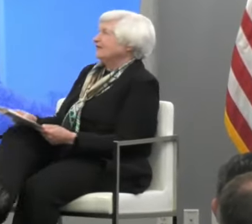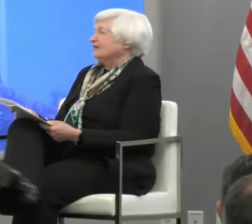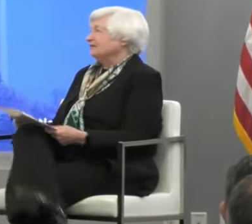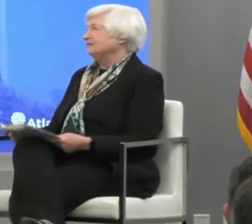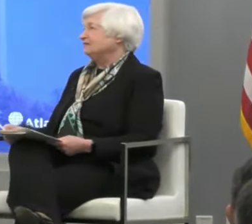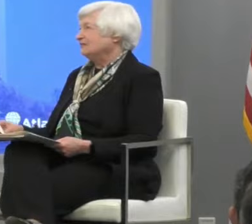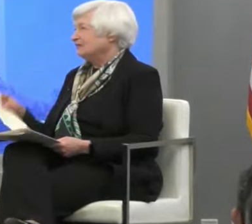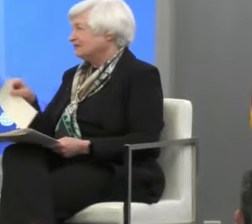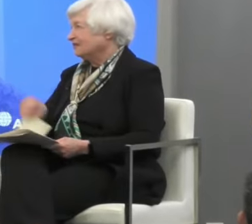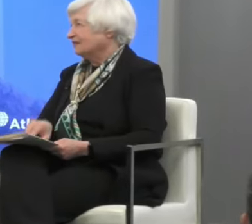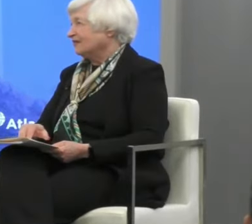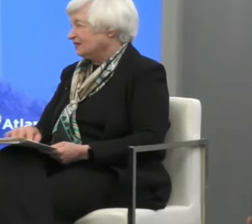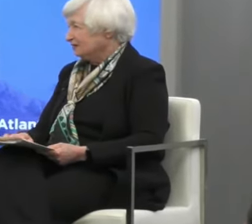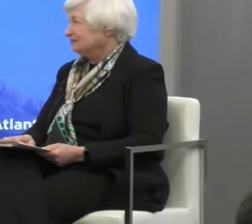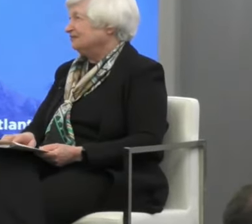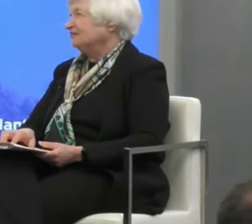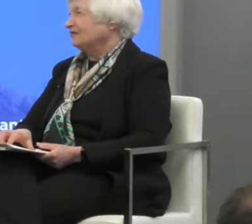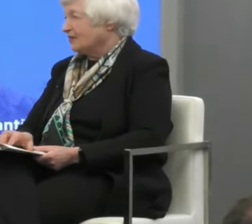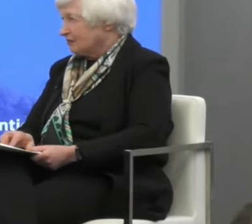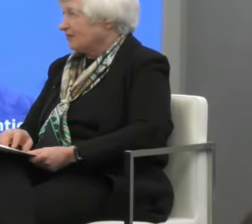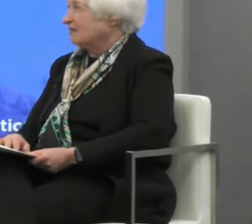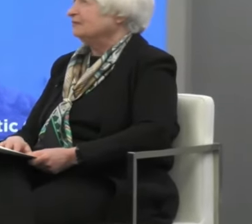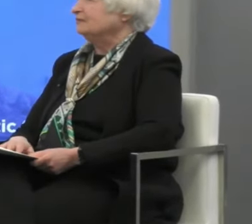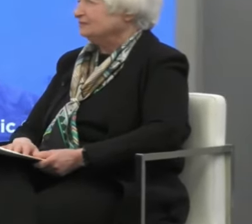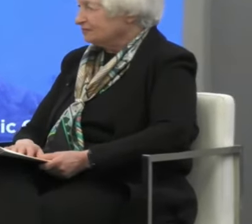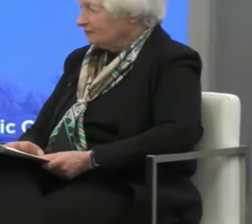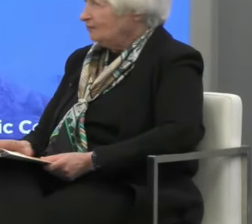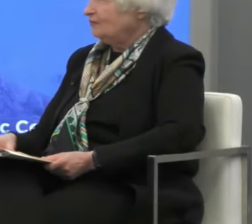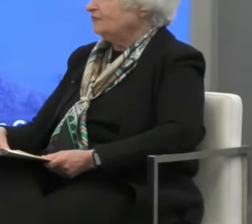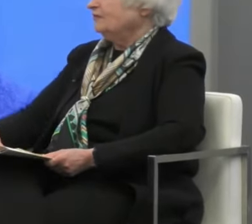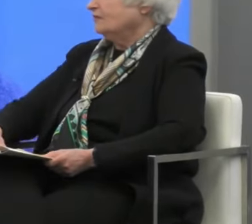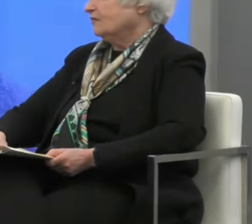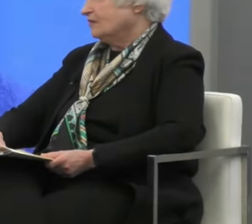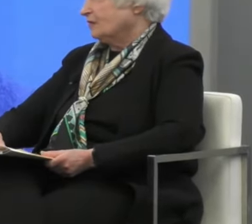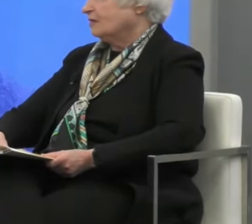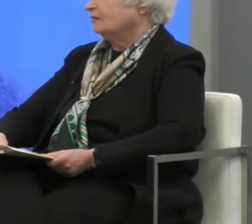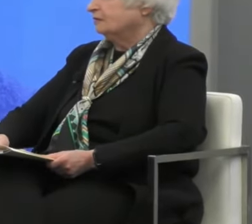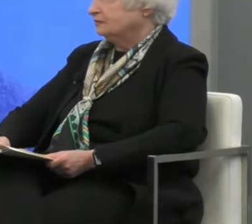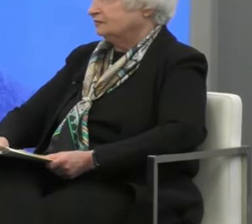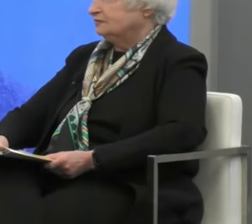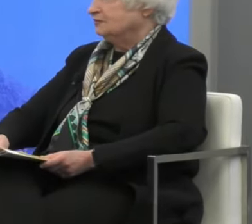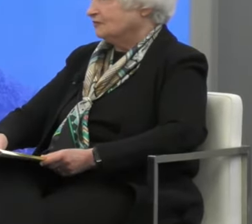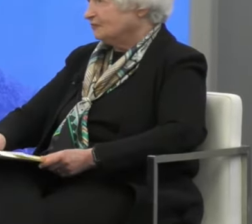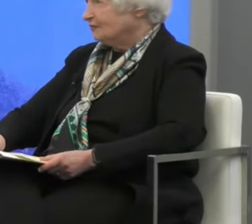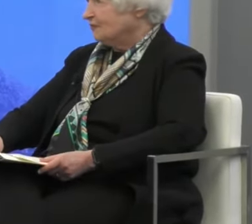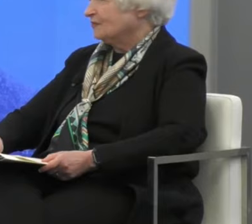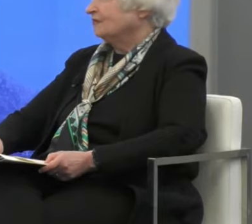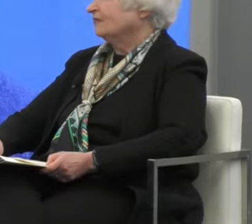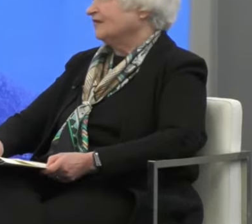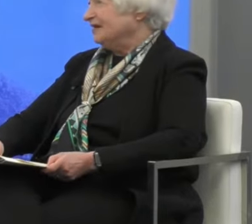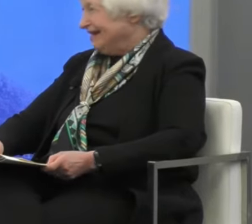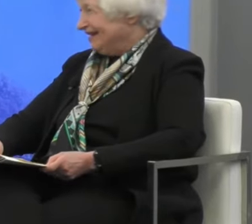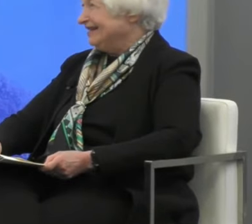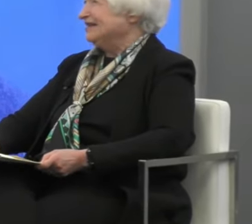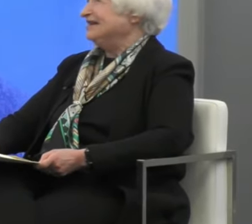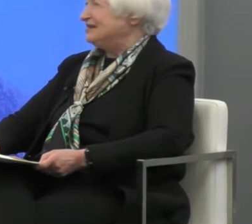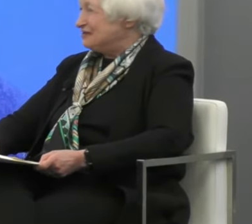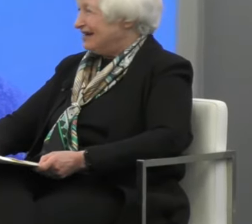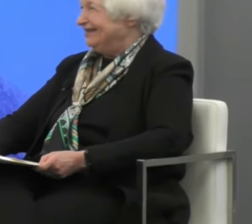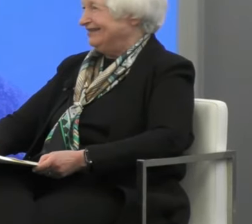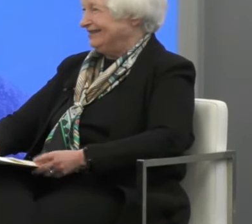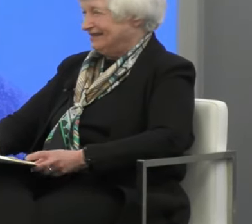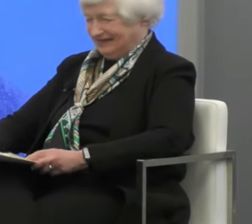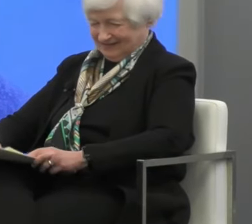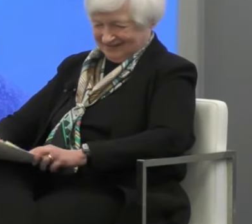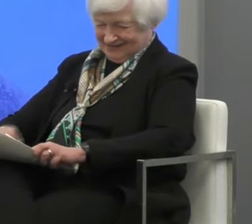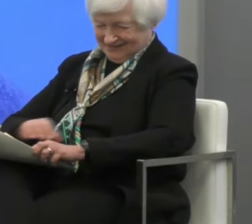Secretary Yellen, thank you so much for that. That was a wonderful speech and a lot here to chew on in 20 minutes. I'll do my best